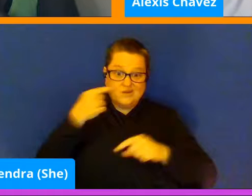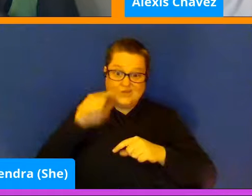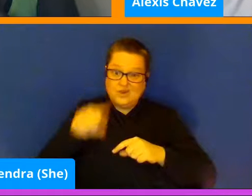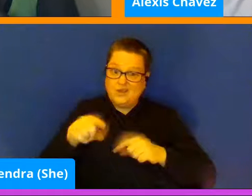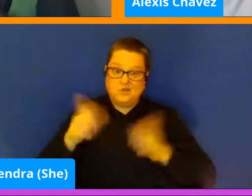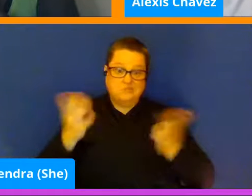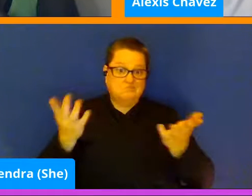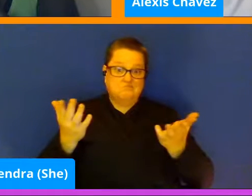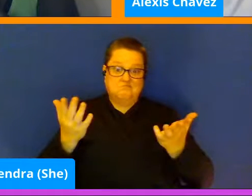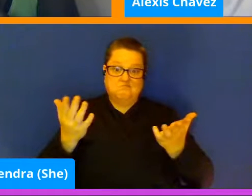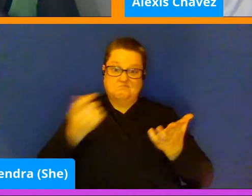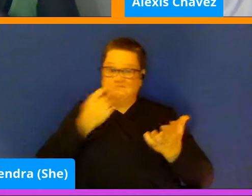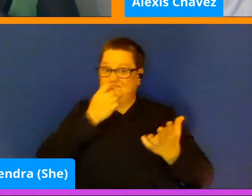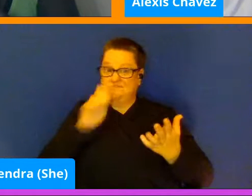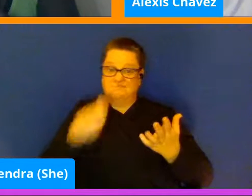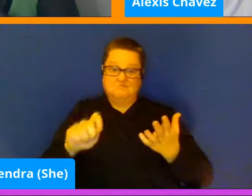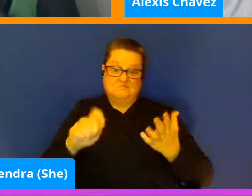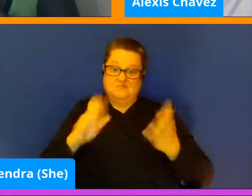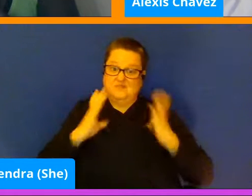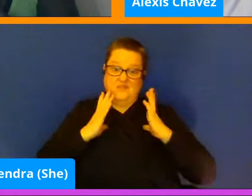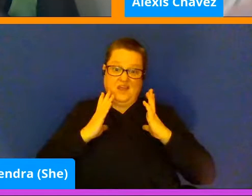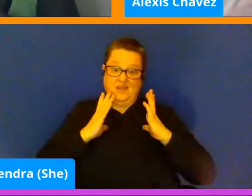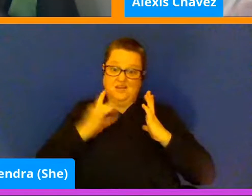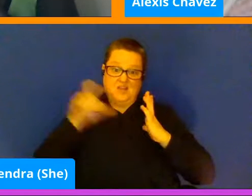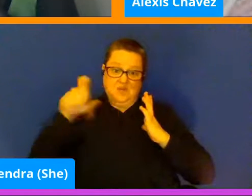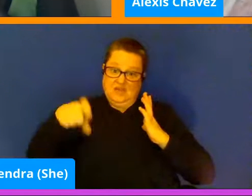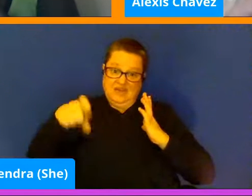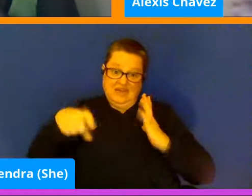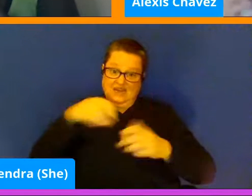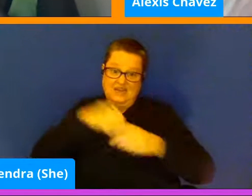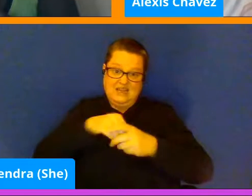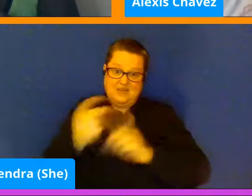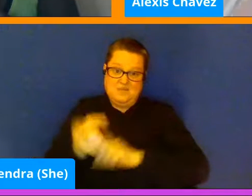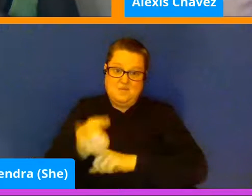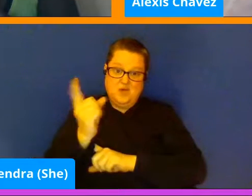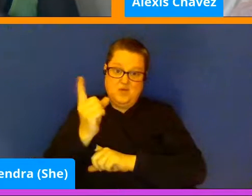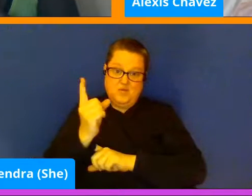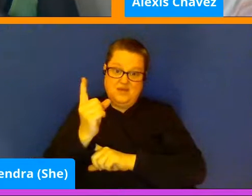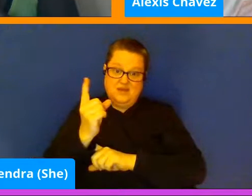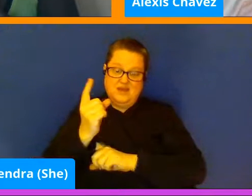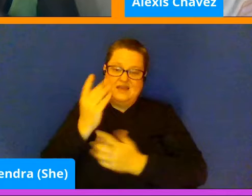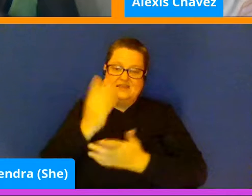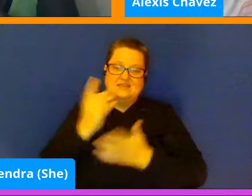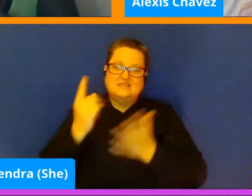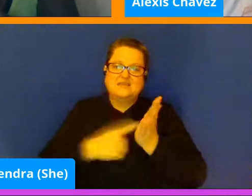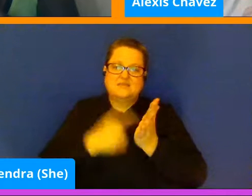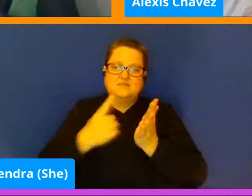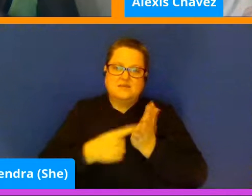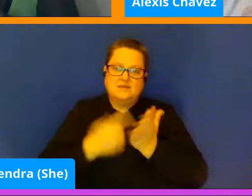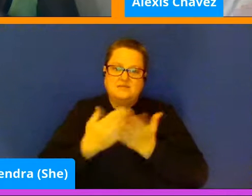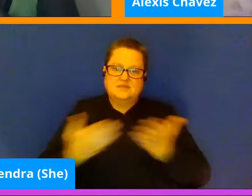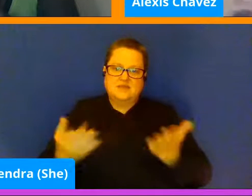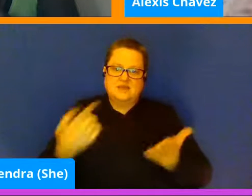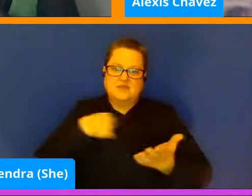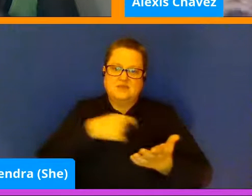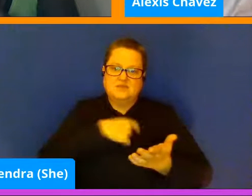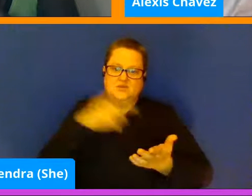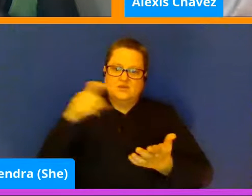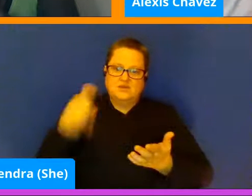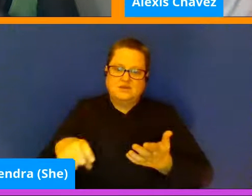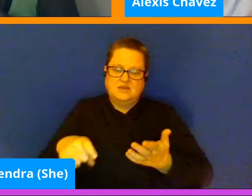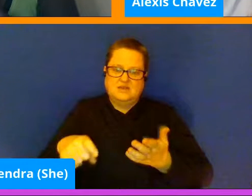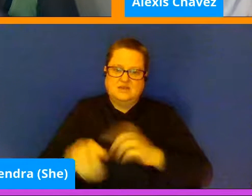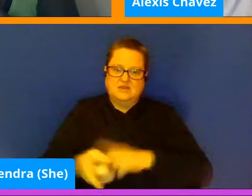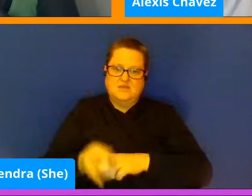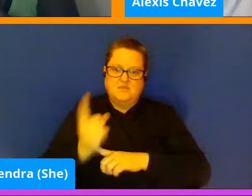And it's something that you probably needed in the moment. Sometimes things that we need in the moment and that get us